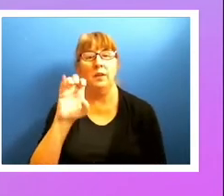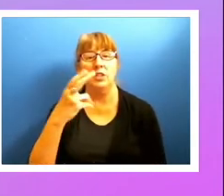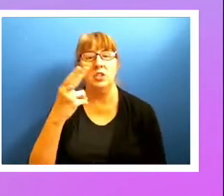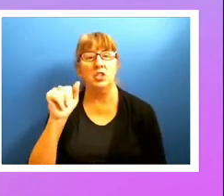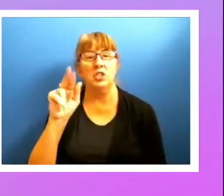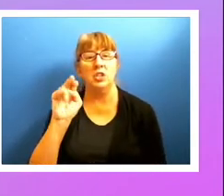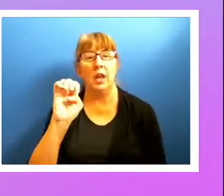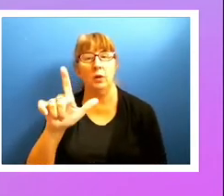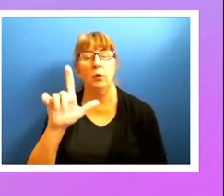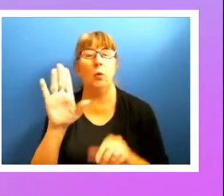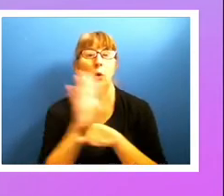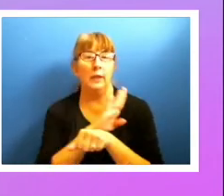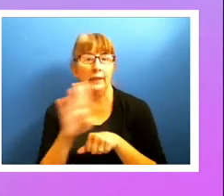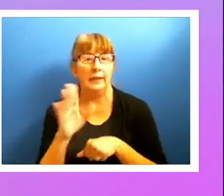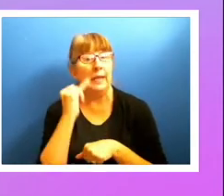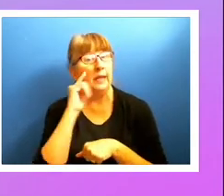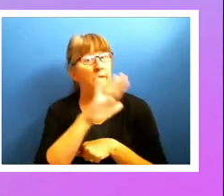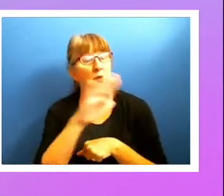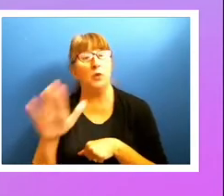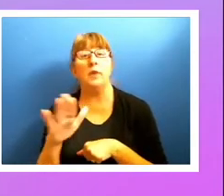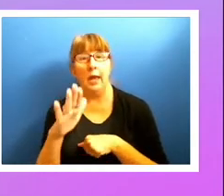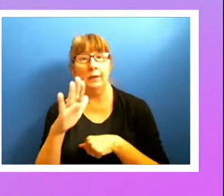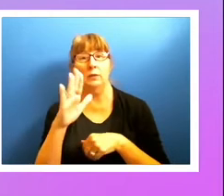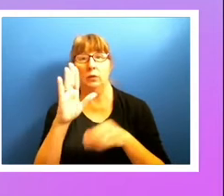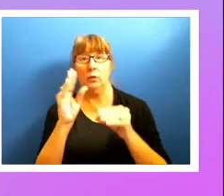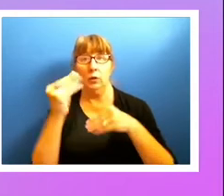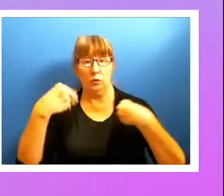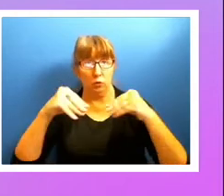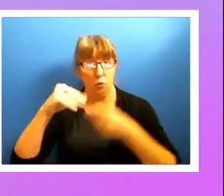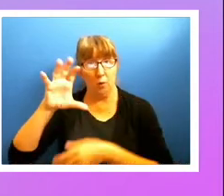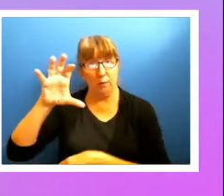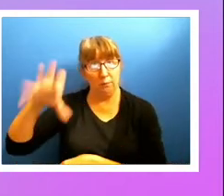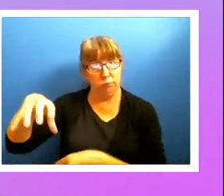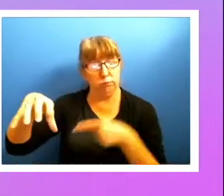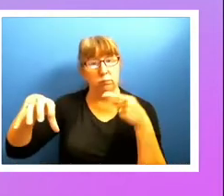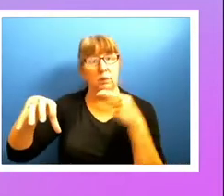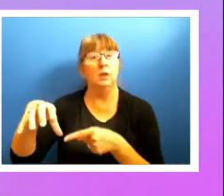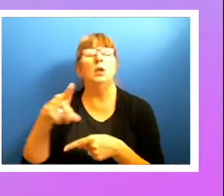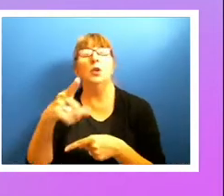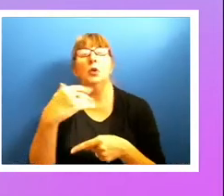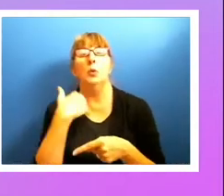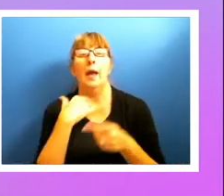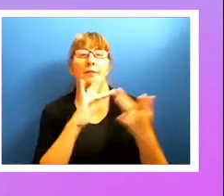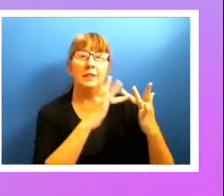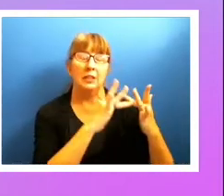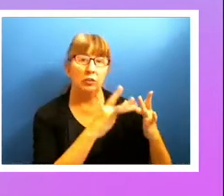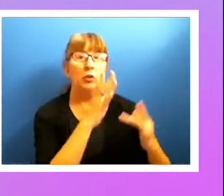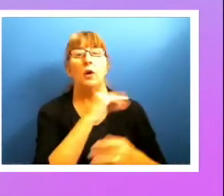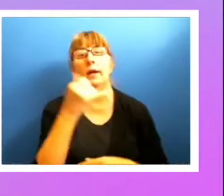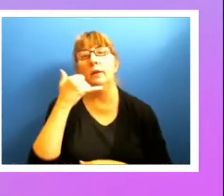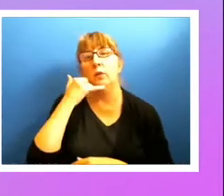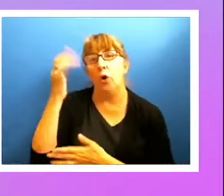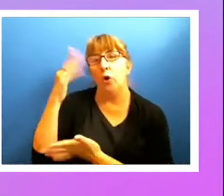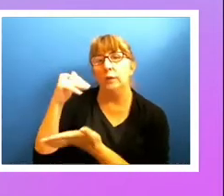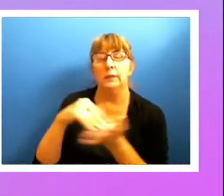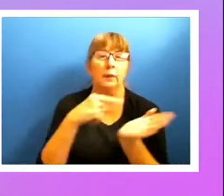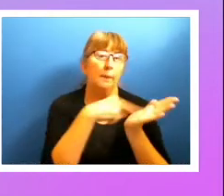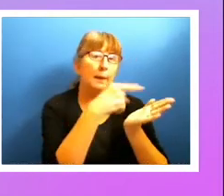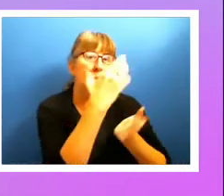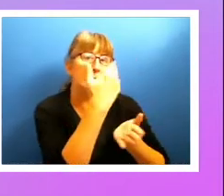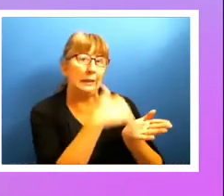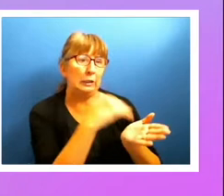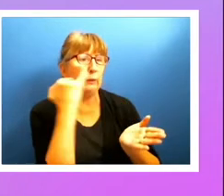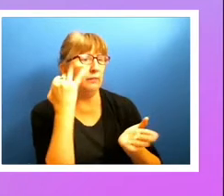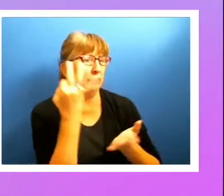has brick and mortar storefronts and you've got a digital presence, you've got call centers, you've got payment centers. If you're financial, we'll talk